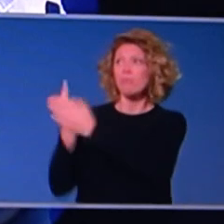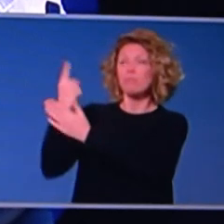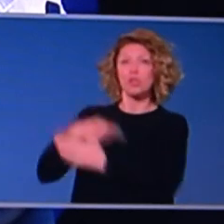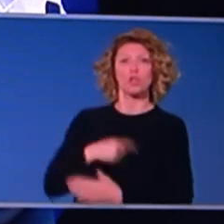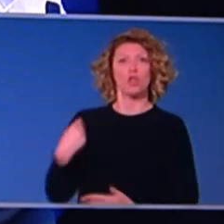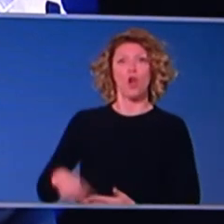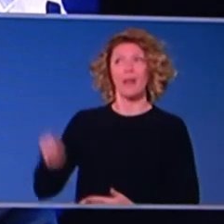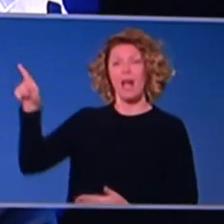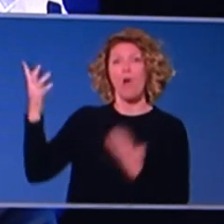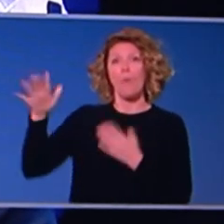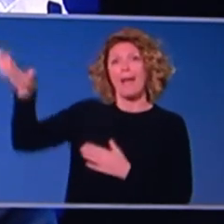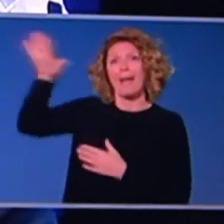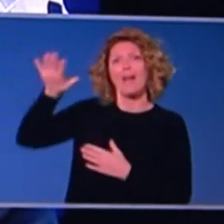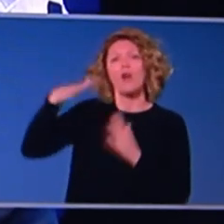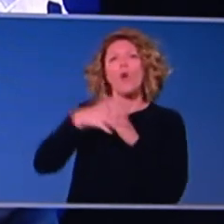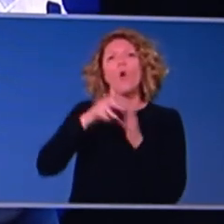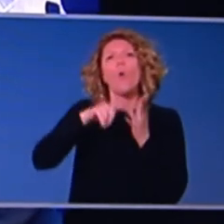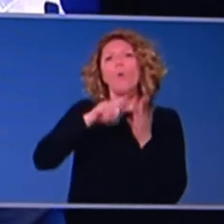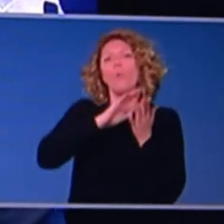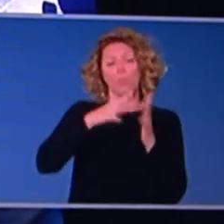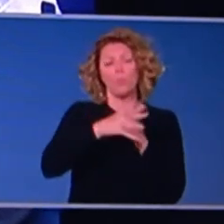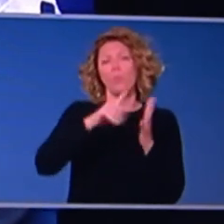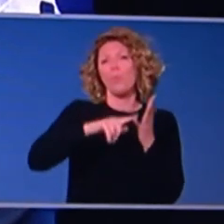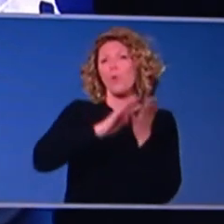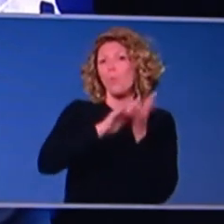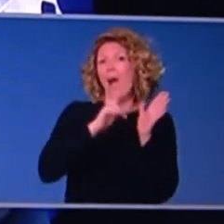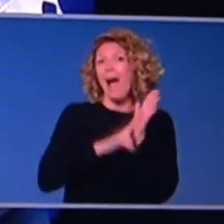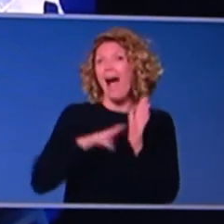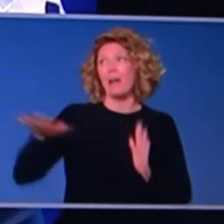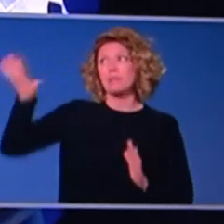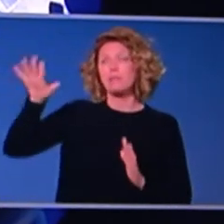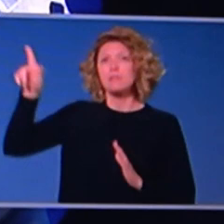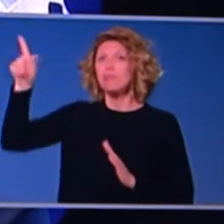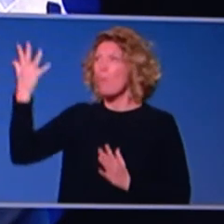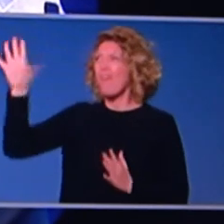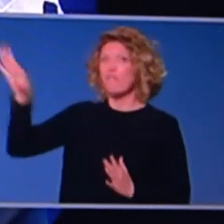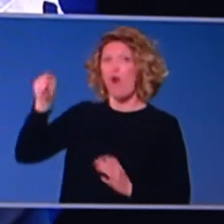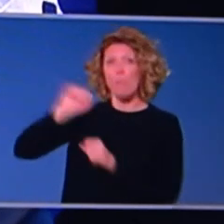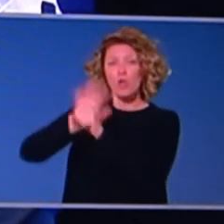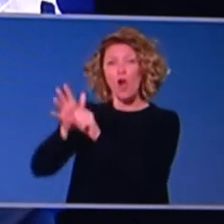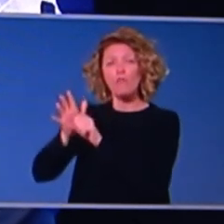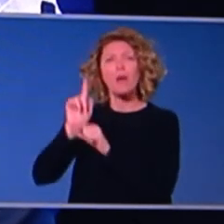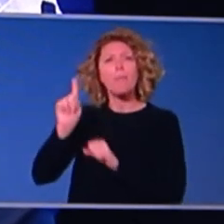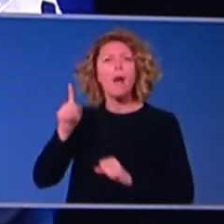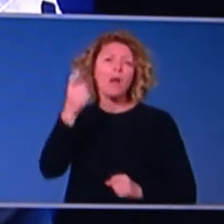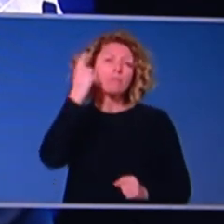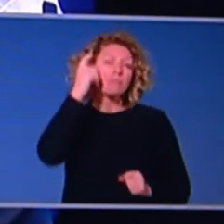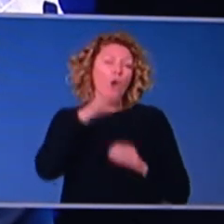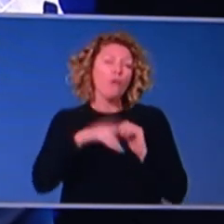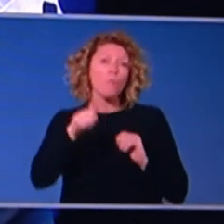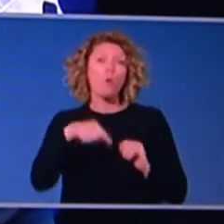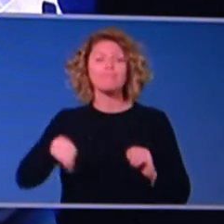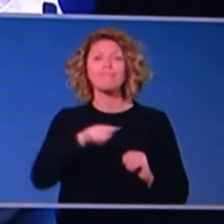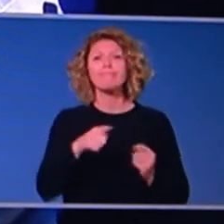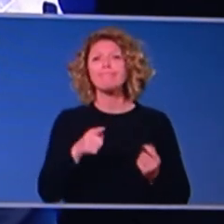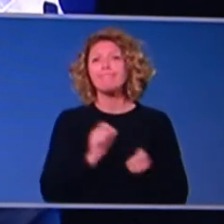know it started in Wuhan. Um, the most likely scenario that has been canvassed relates to wildlife wet markets, but that's a